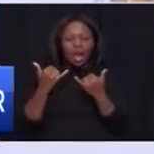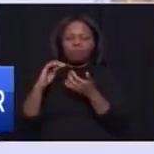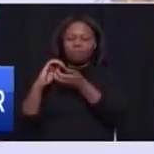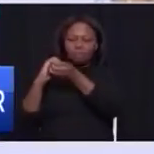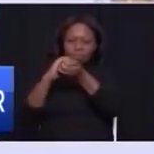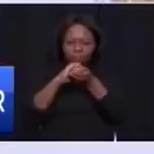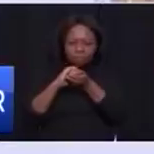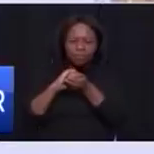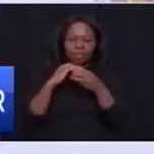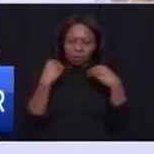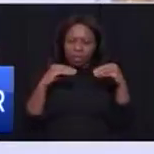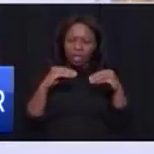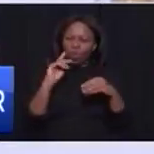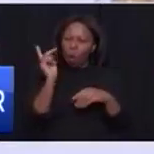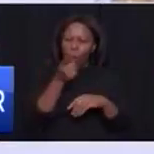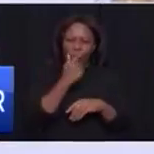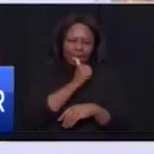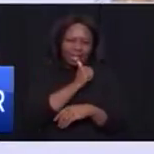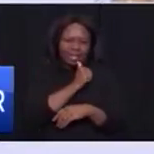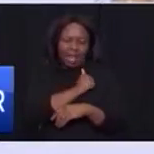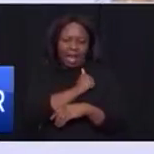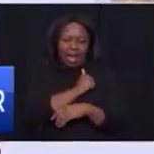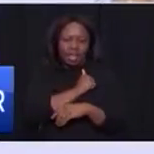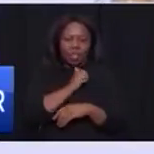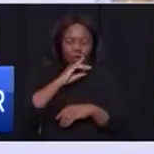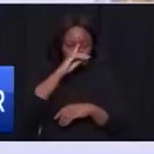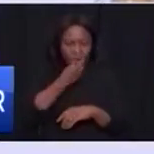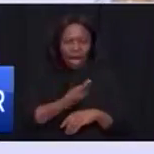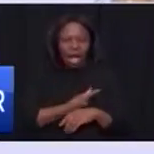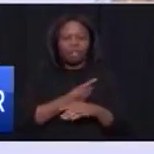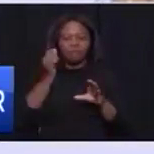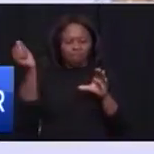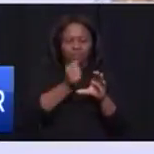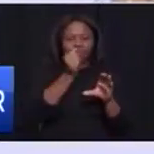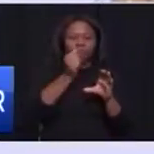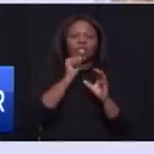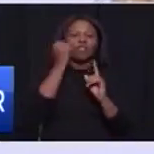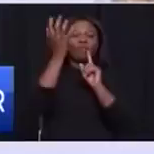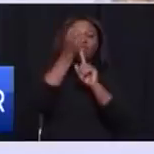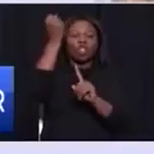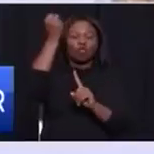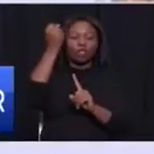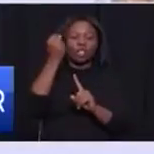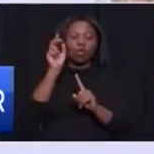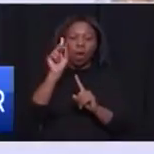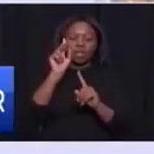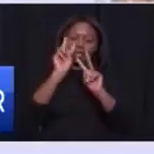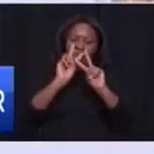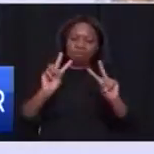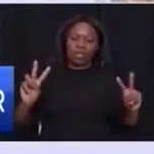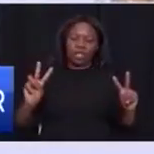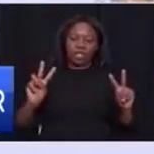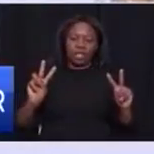and all her sons and daughters employed in advancing the victories of peace. Far greater and more